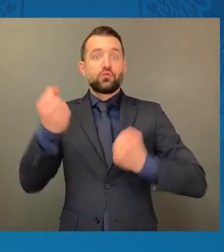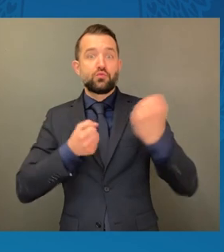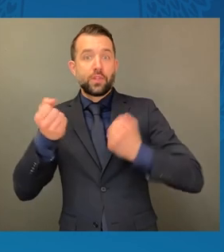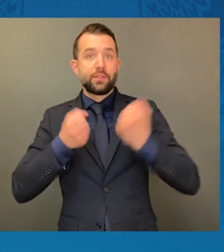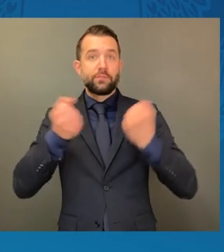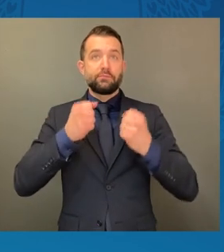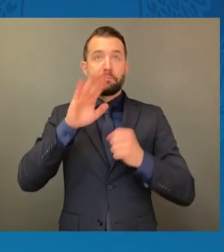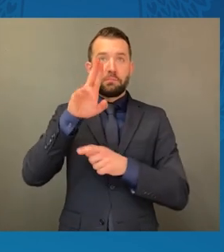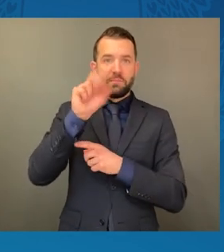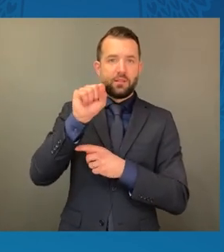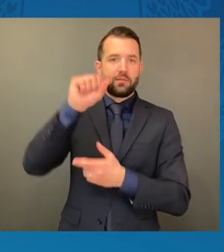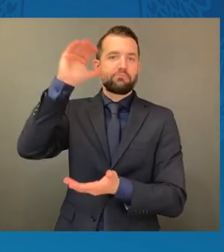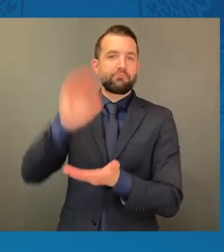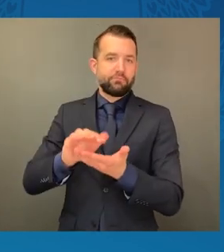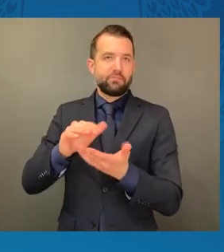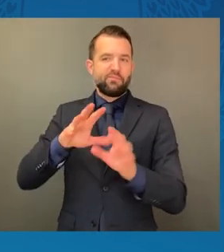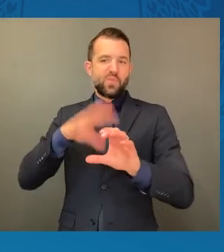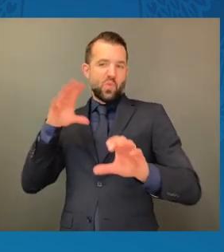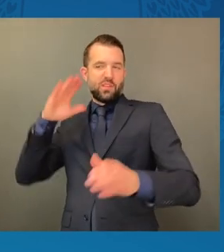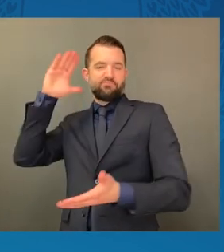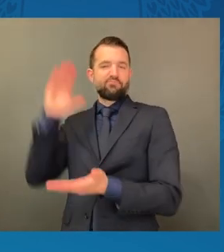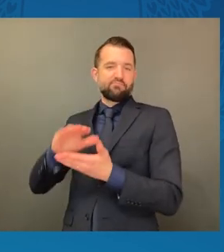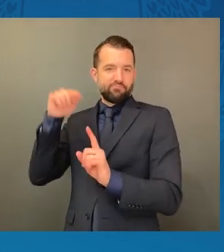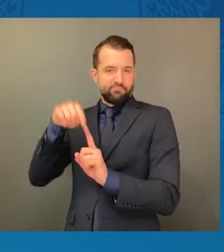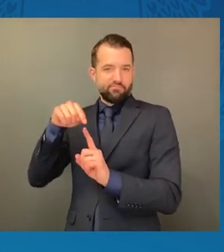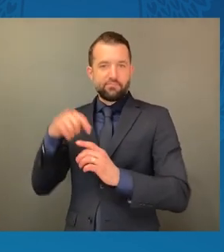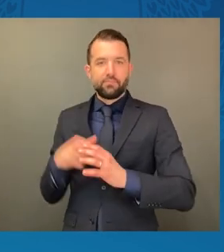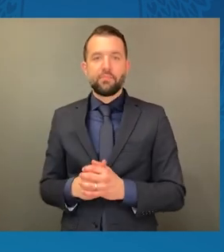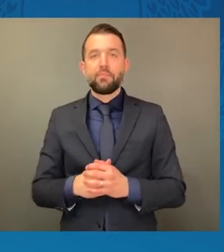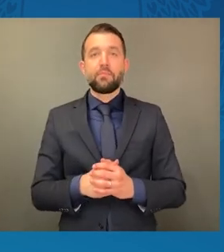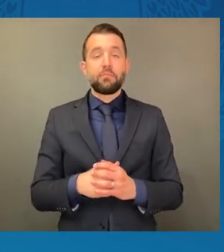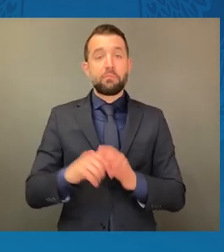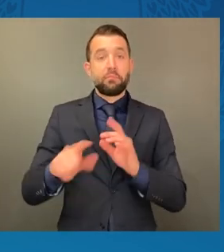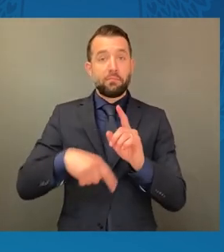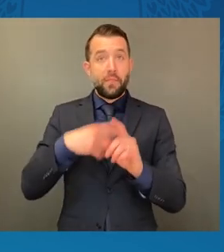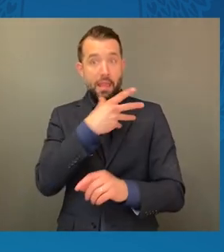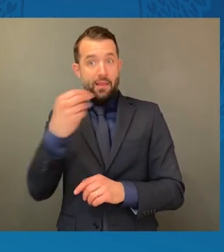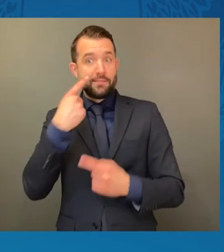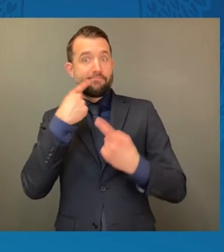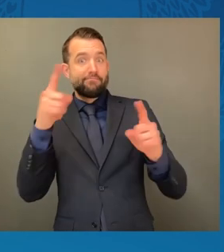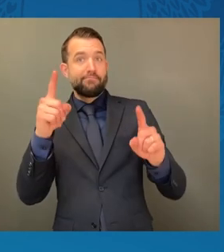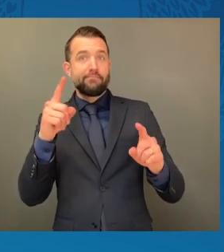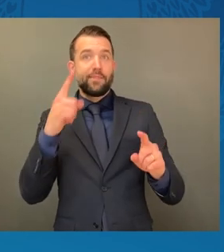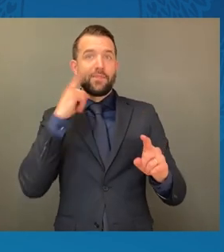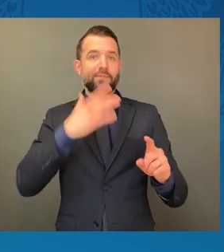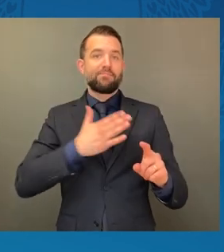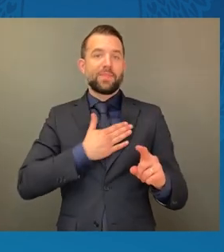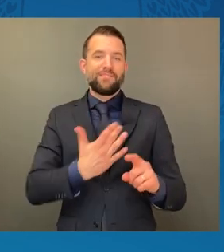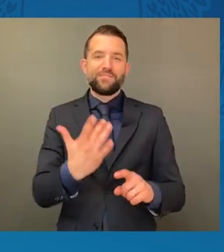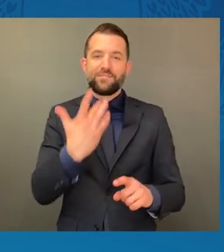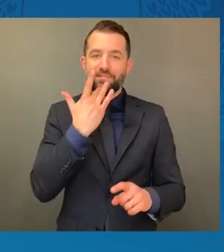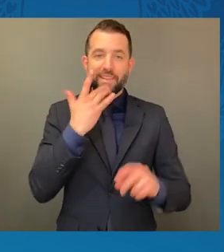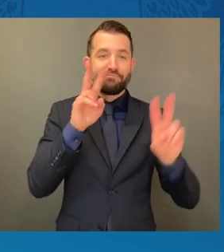Administrator shared, we are also announcing funding for, yes, one of my favorite topics, electric school